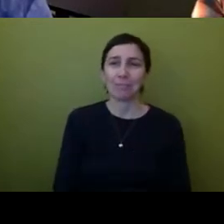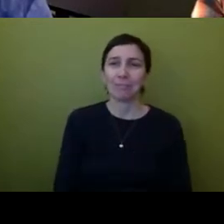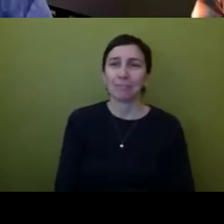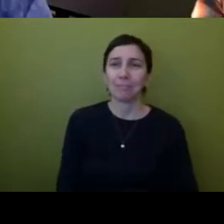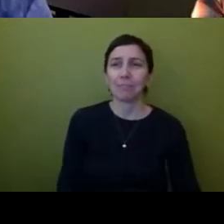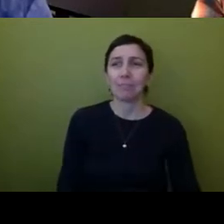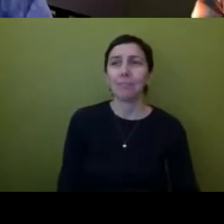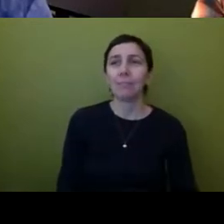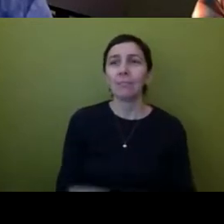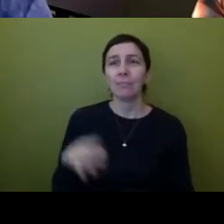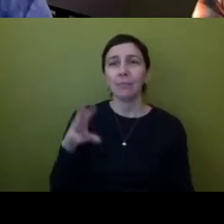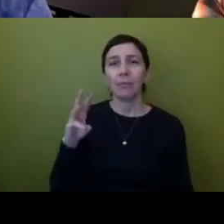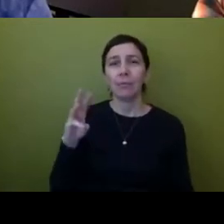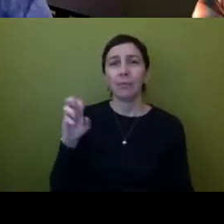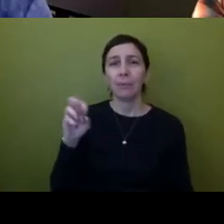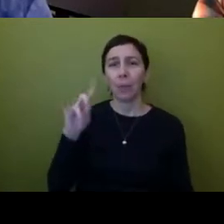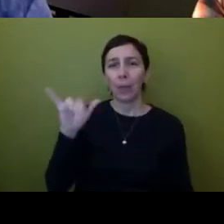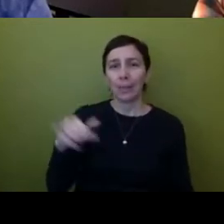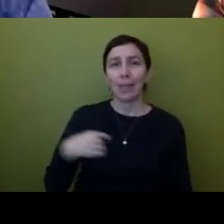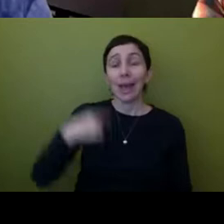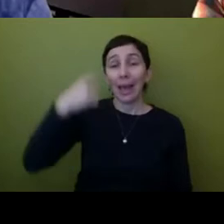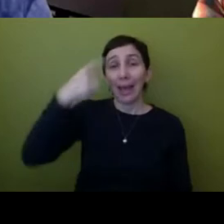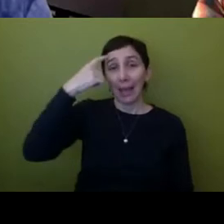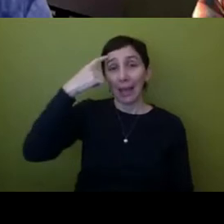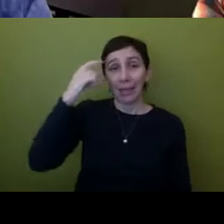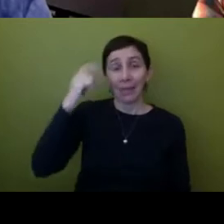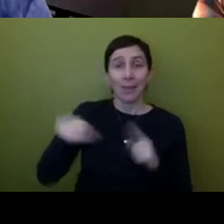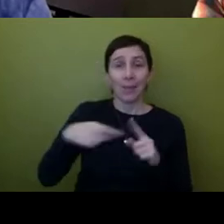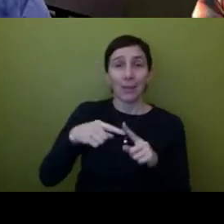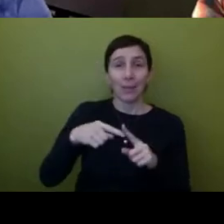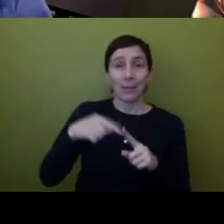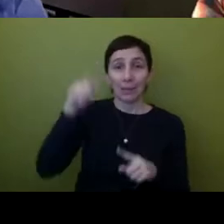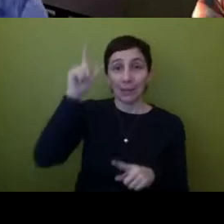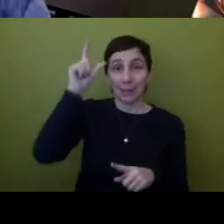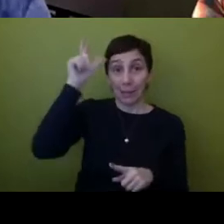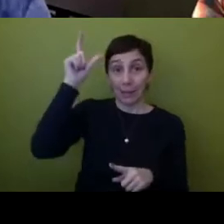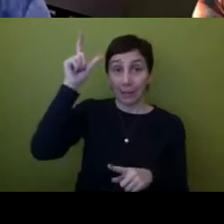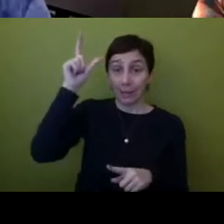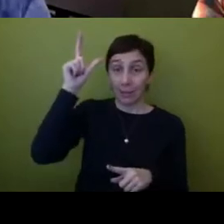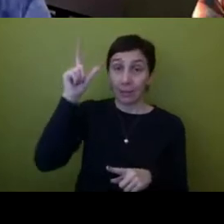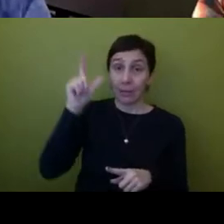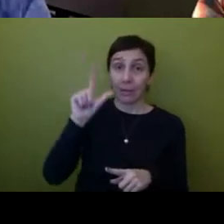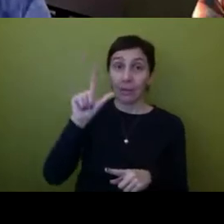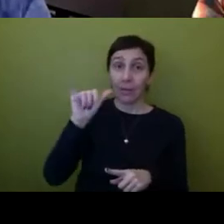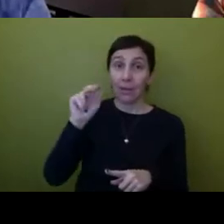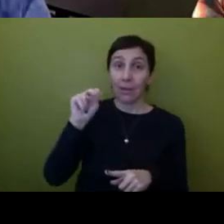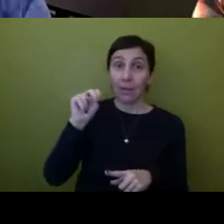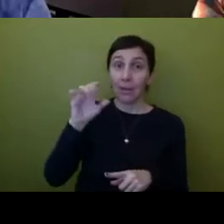um i think of lincoln because lincoln was the one who yes said go ahead and hang